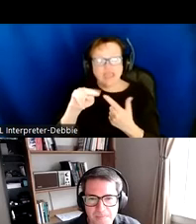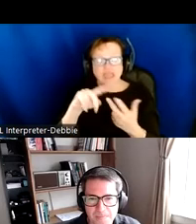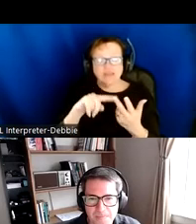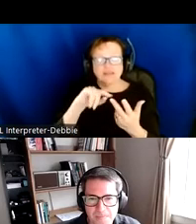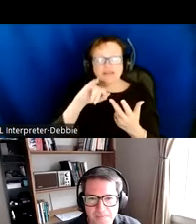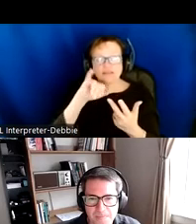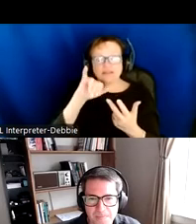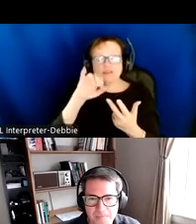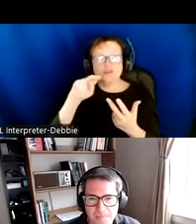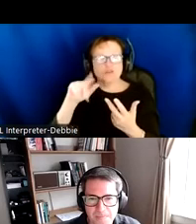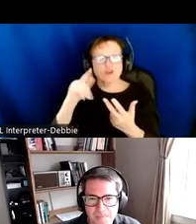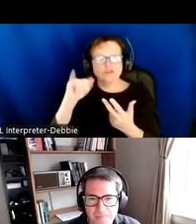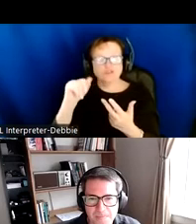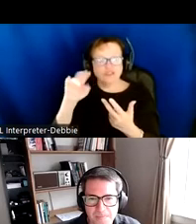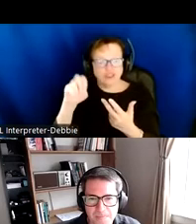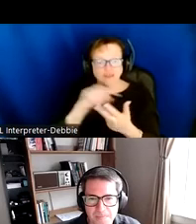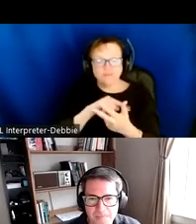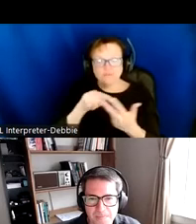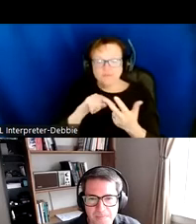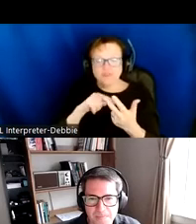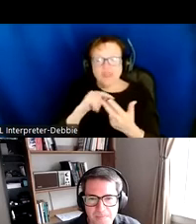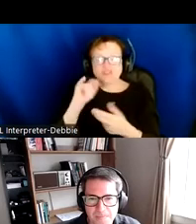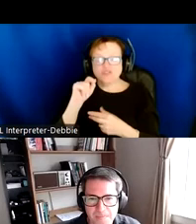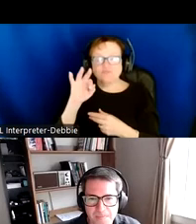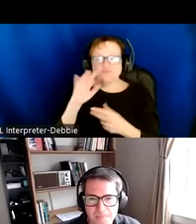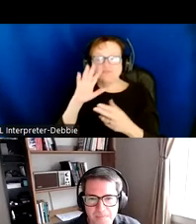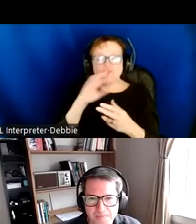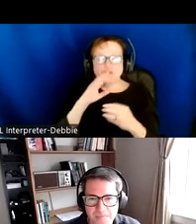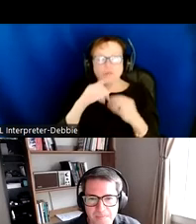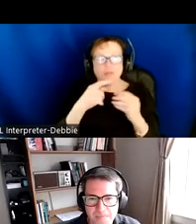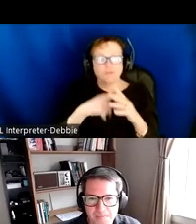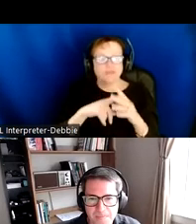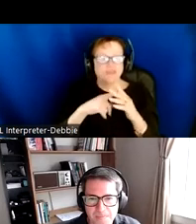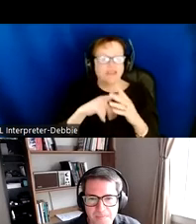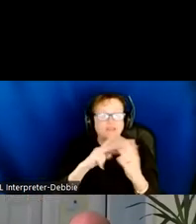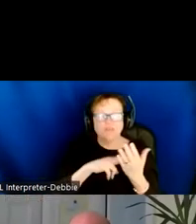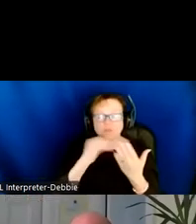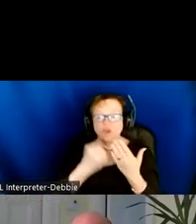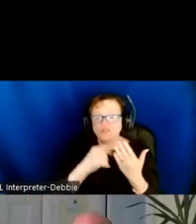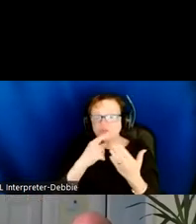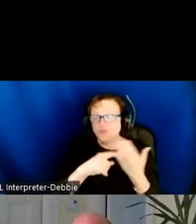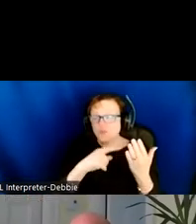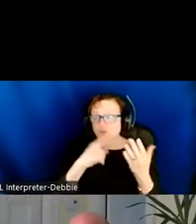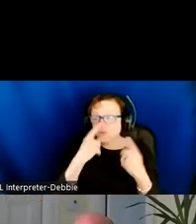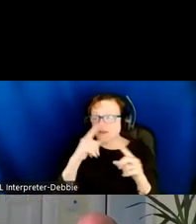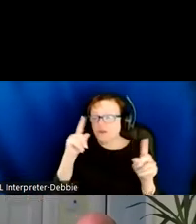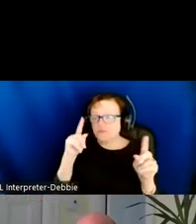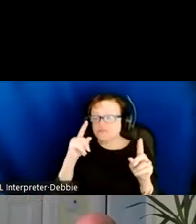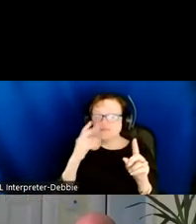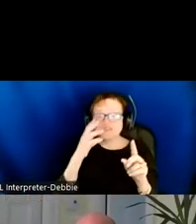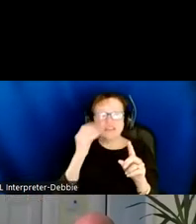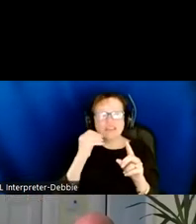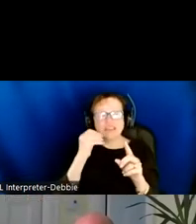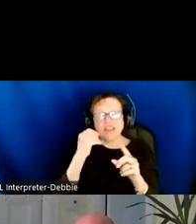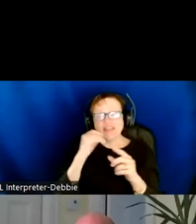leading into the technical aspects of the project and what we've currently accomplished. As a sort of broad summary, Image today